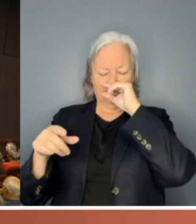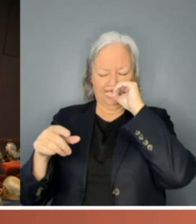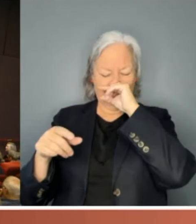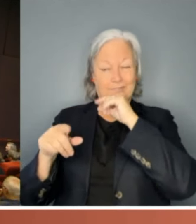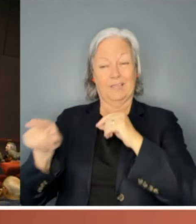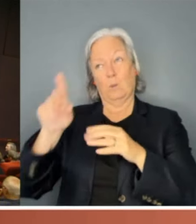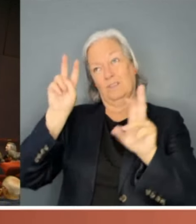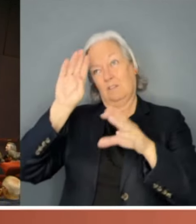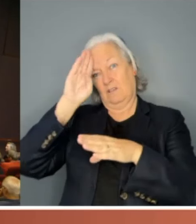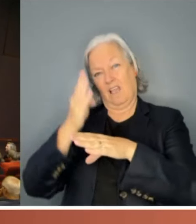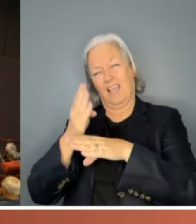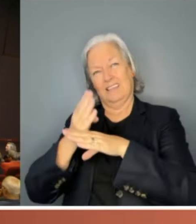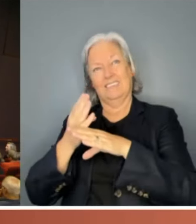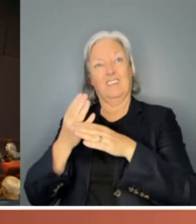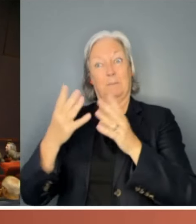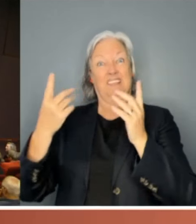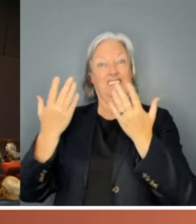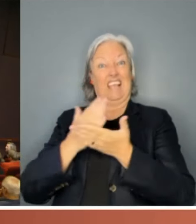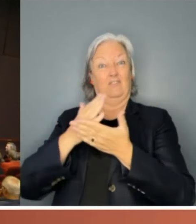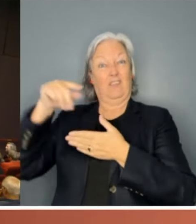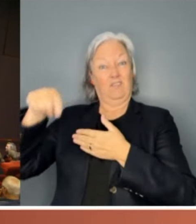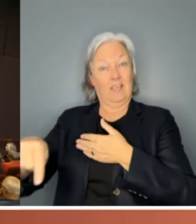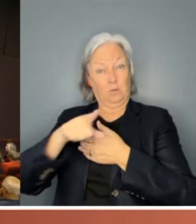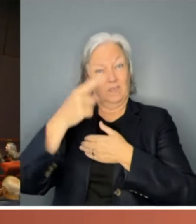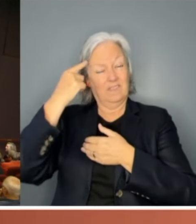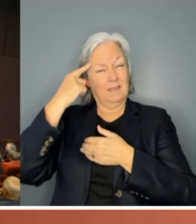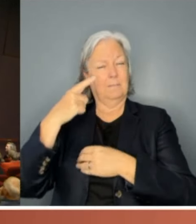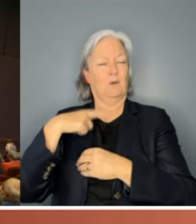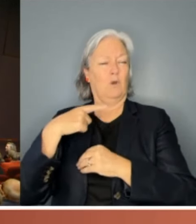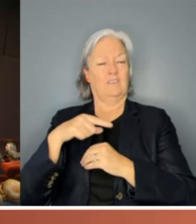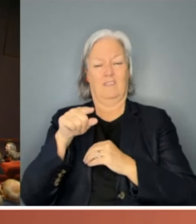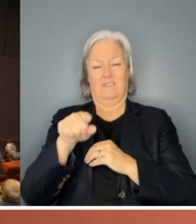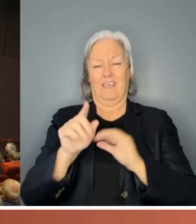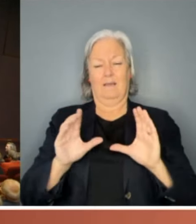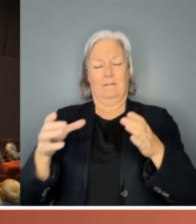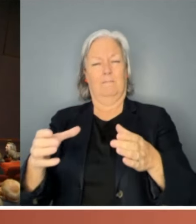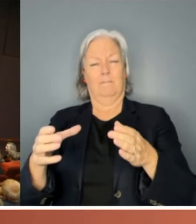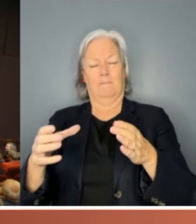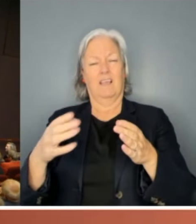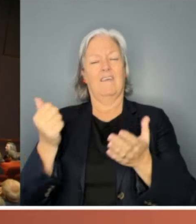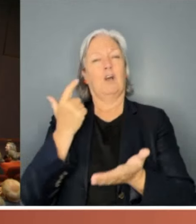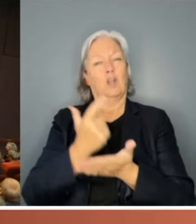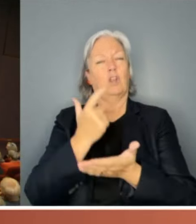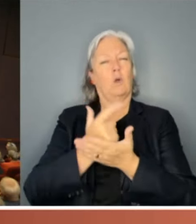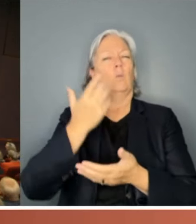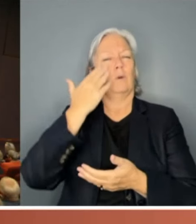How much do we think that that is because it's a movement that has an awful lot of women involved?